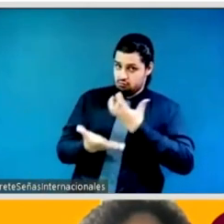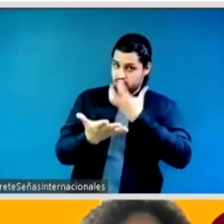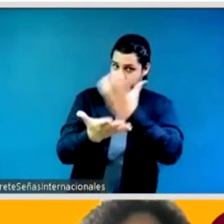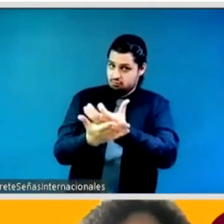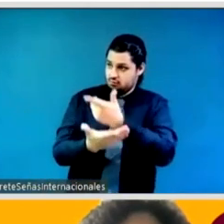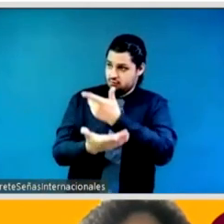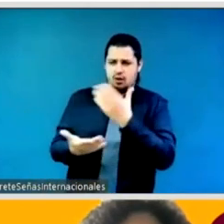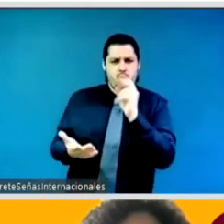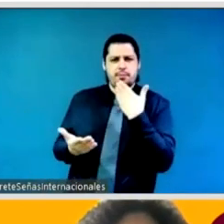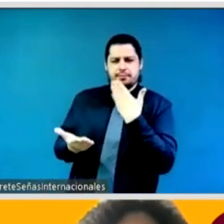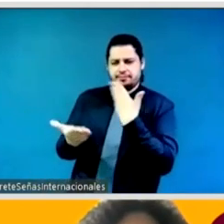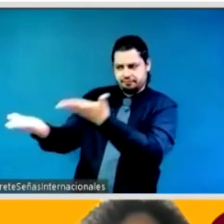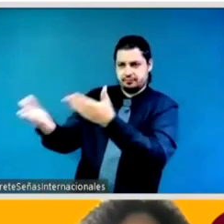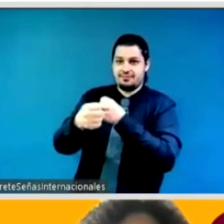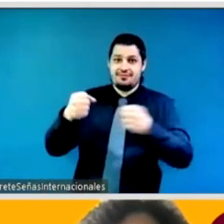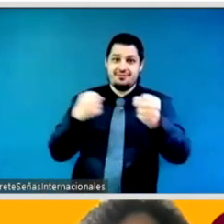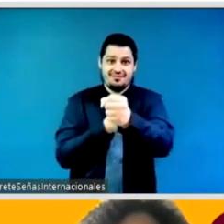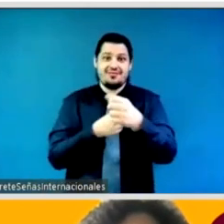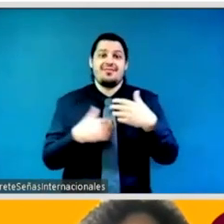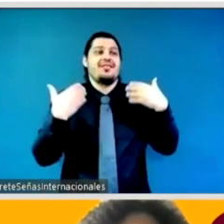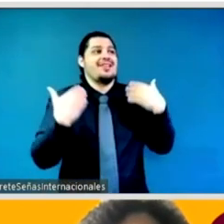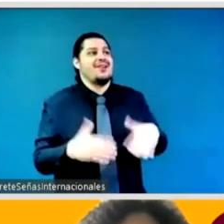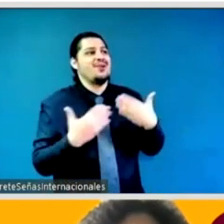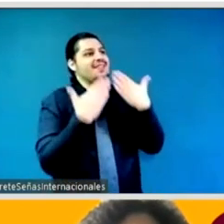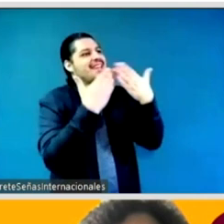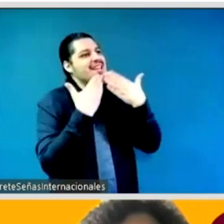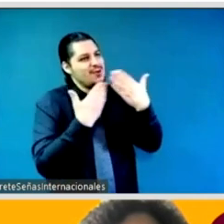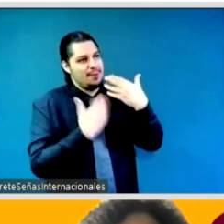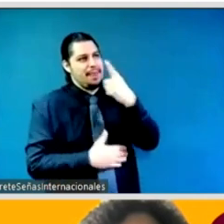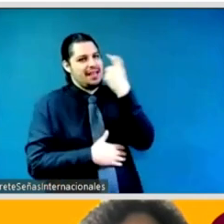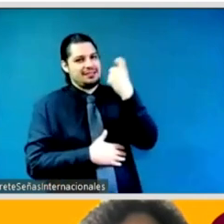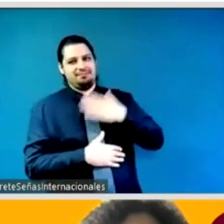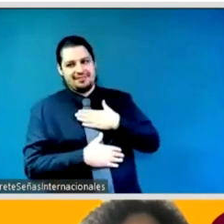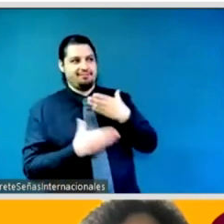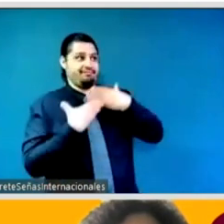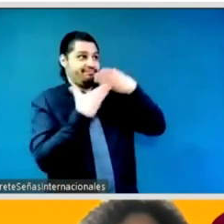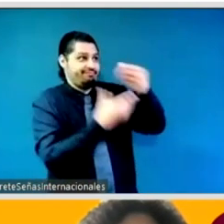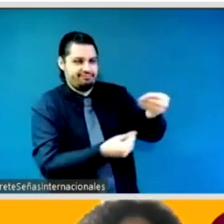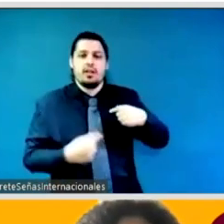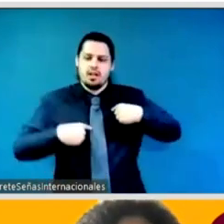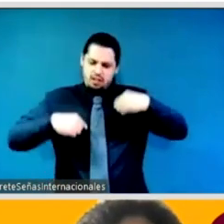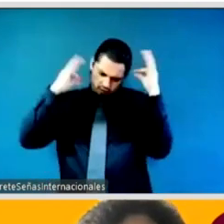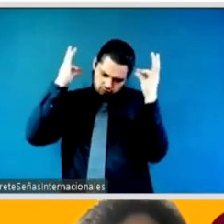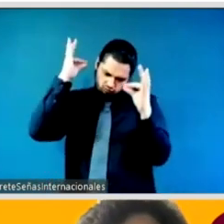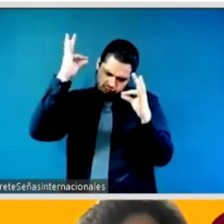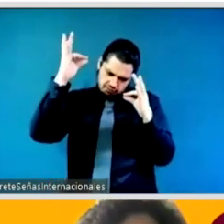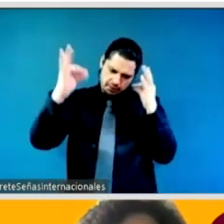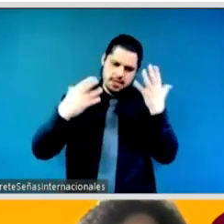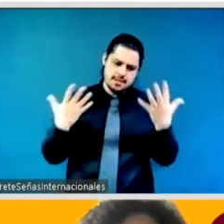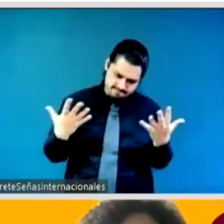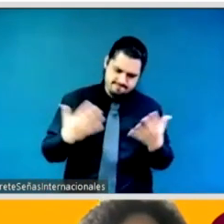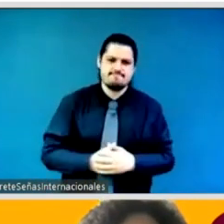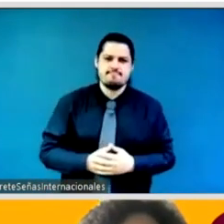intergenerational not you know um mentorship is a big is a big one for me i think definitely in terms of you know the